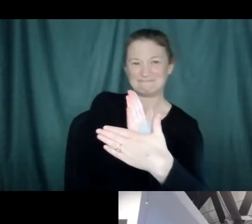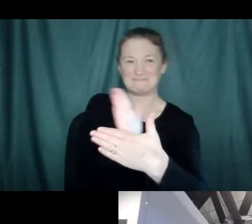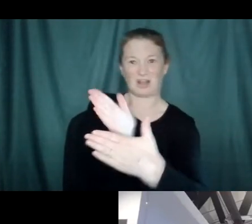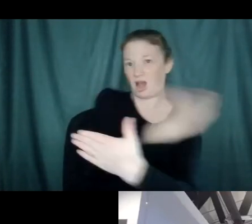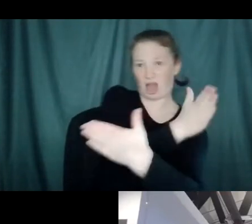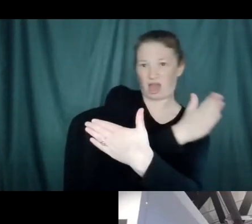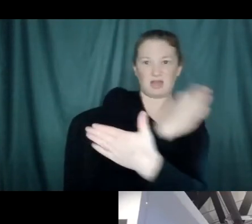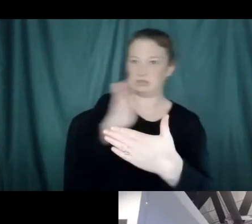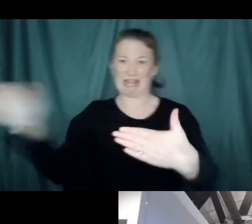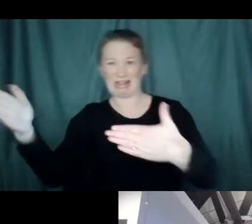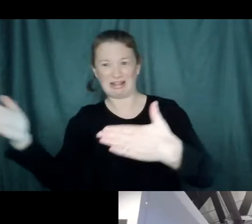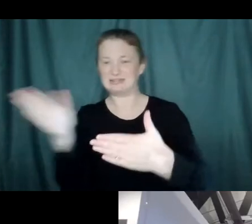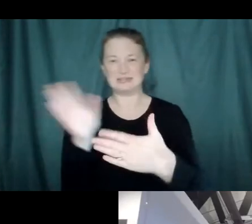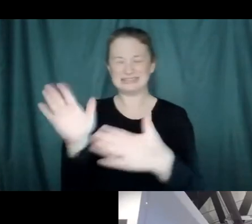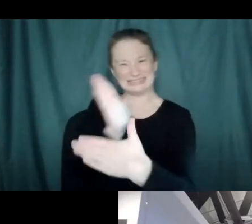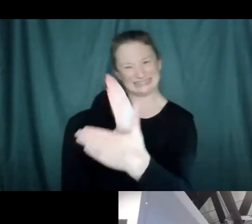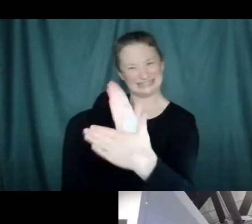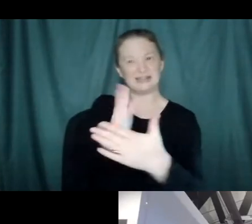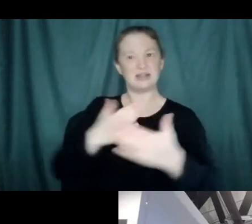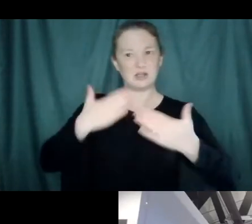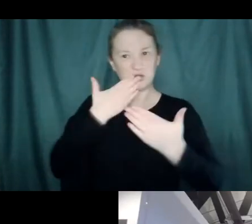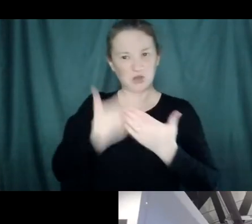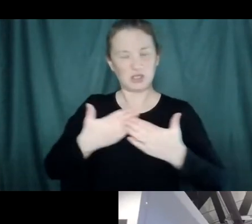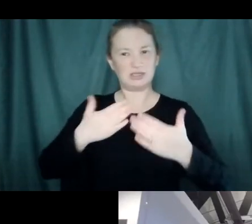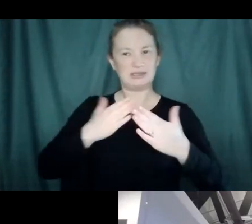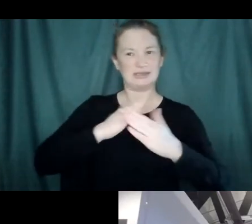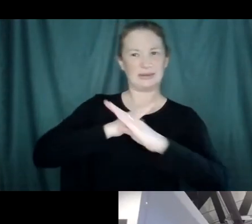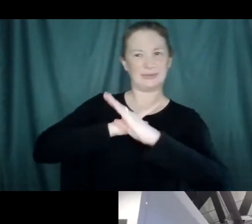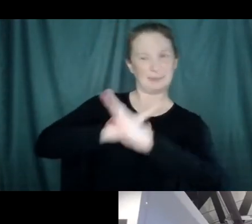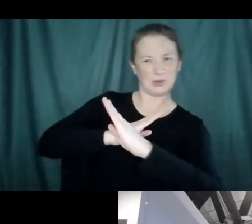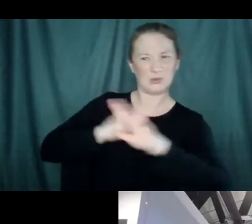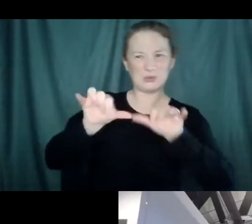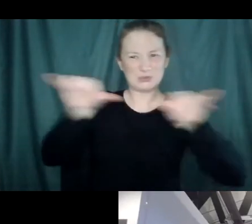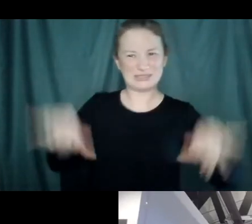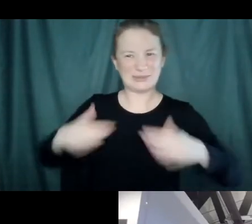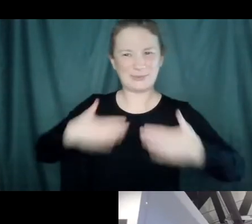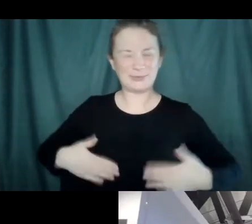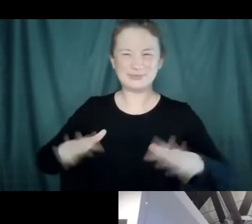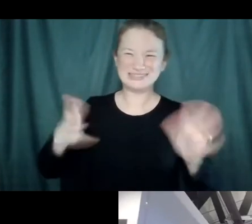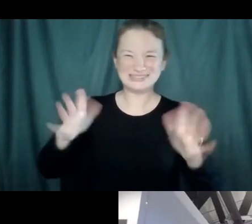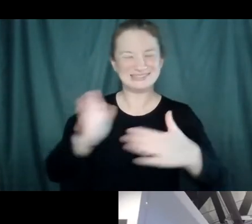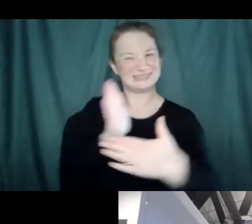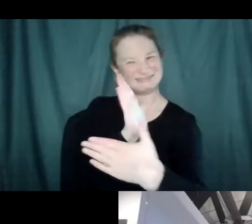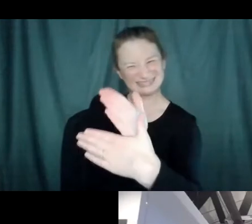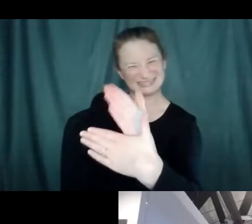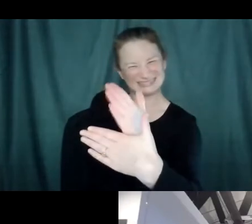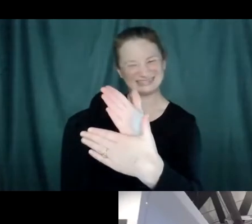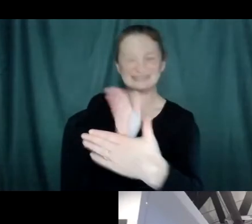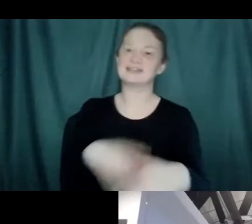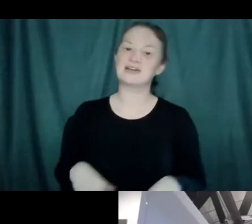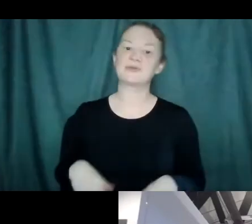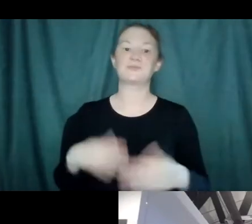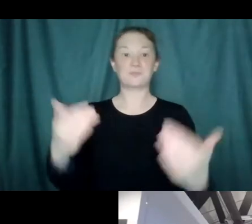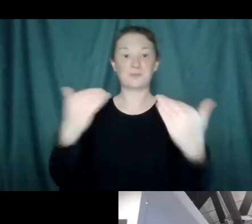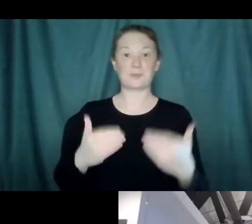you know, a good immune system is so hard to define for that reason. All right, the next question is going to be from